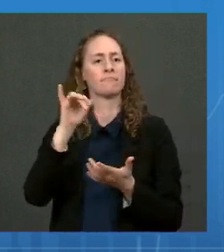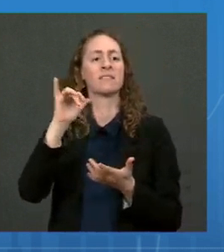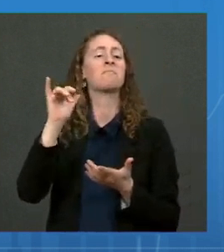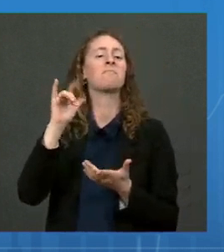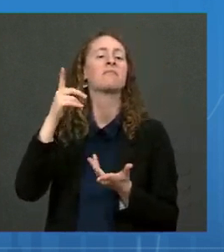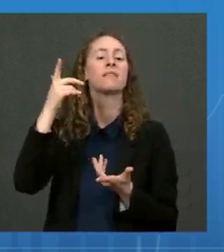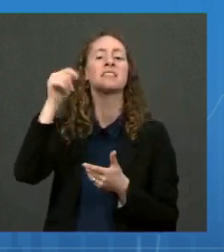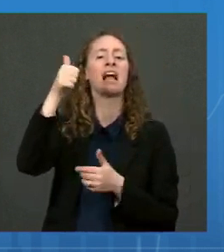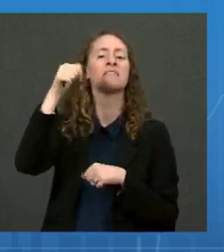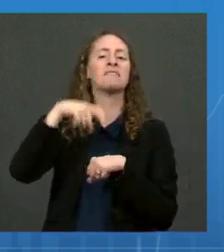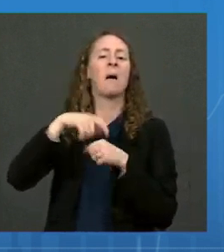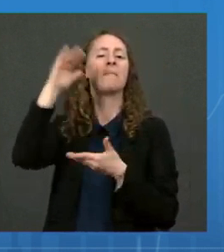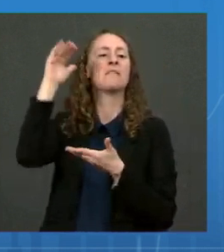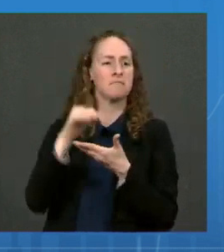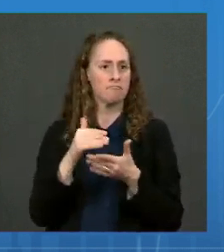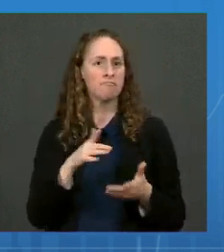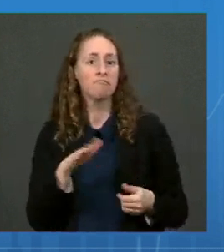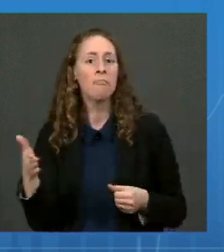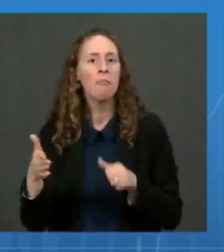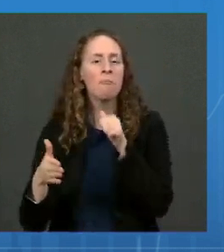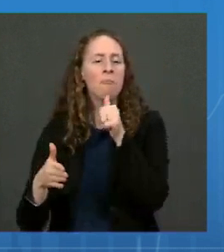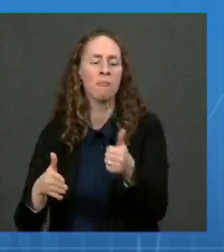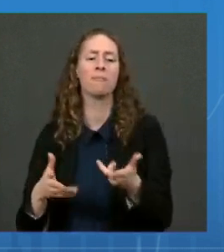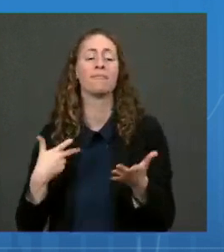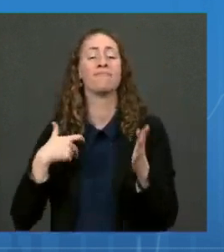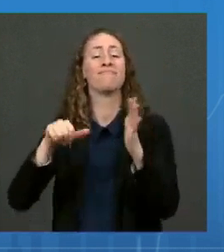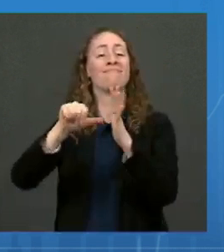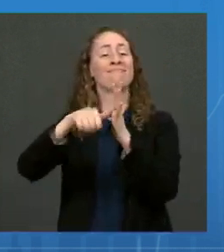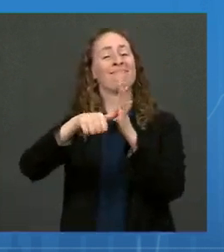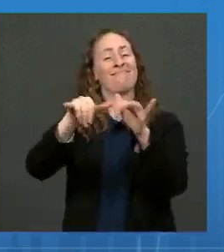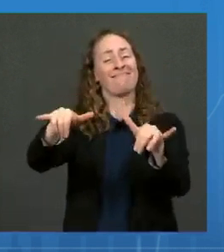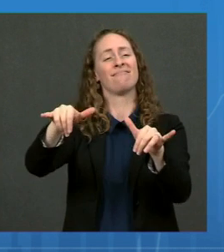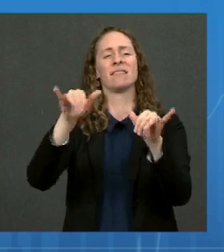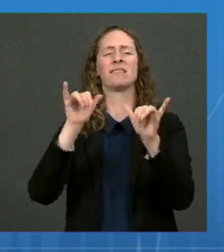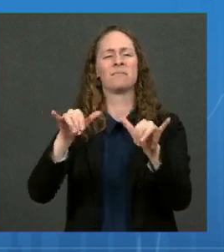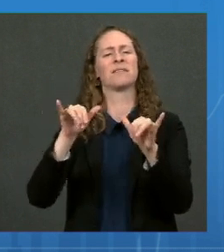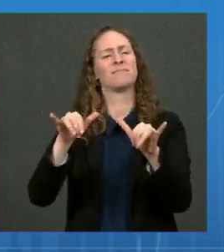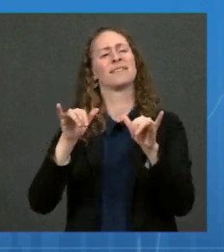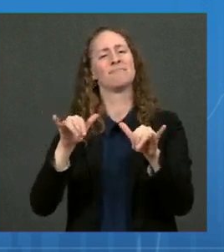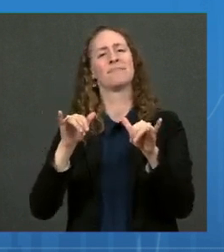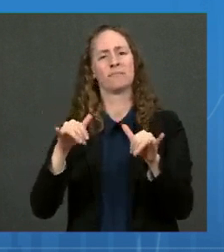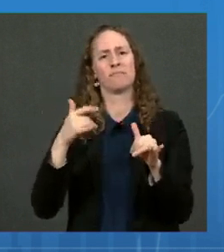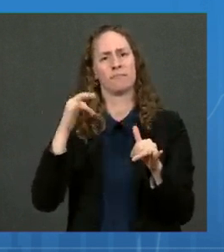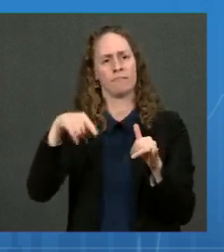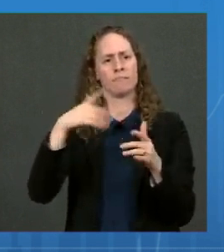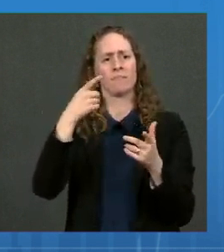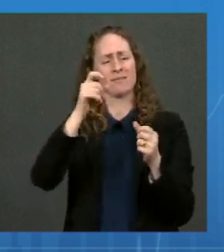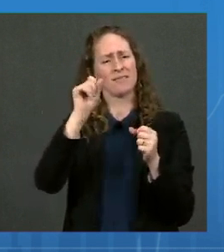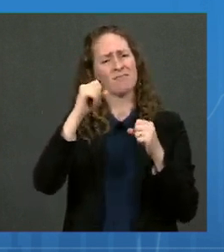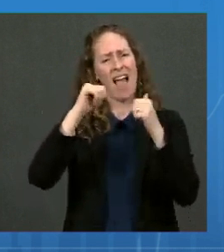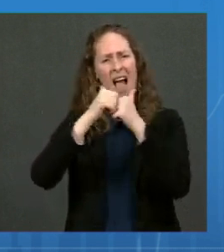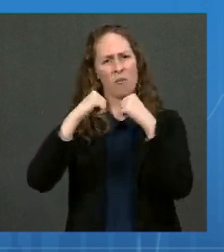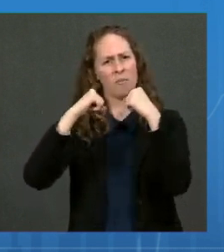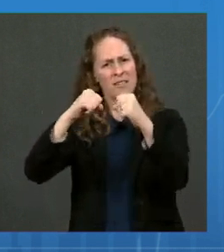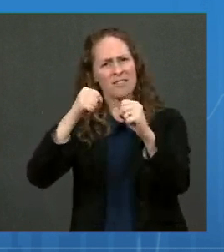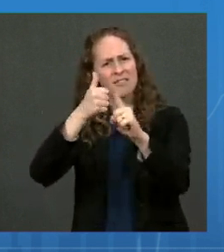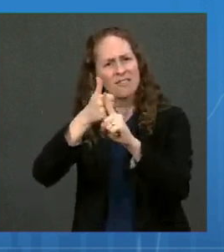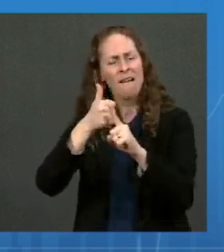final message of all of us is always the same. On the last slide, protect yourself and those around you.